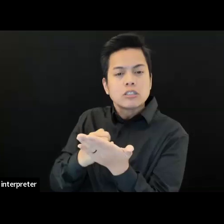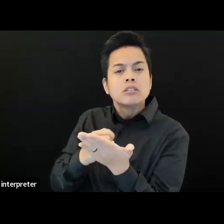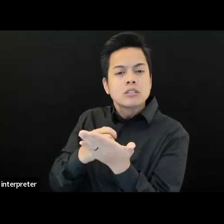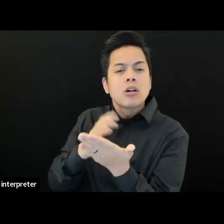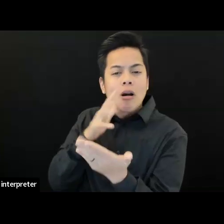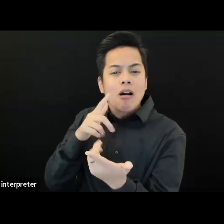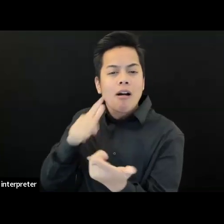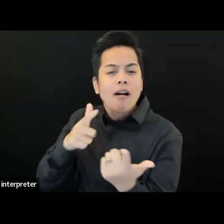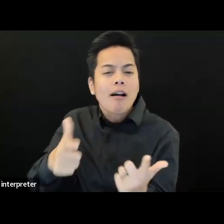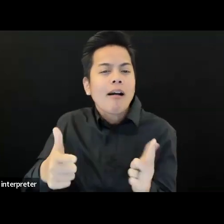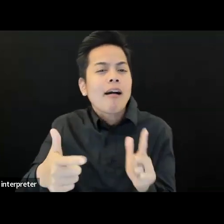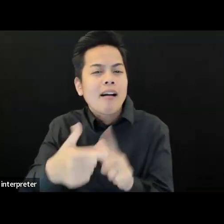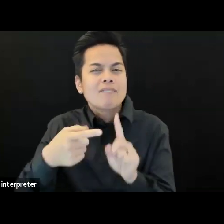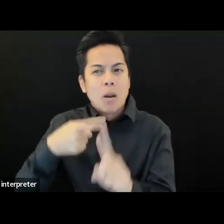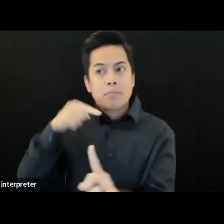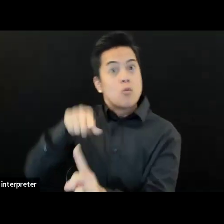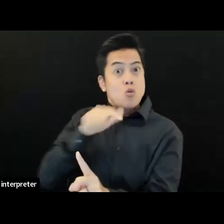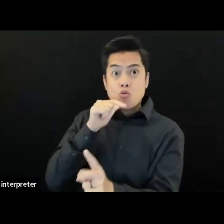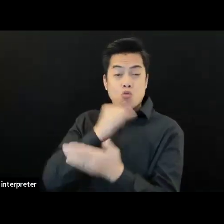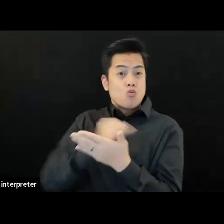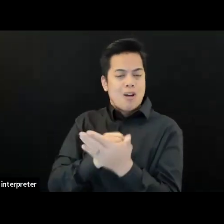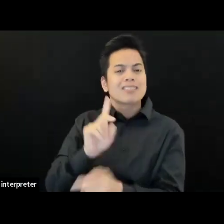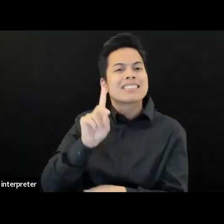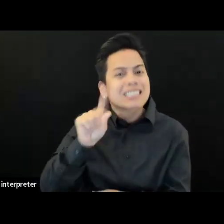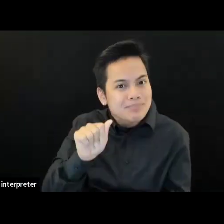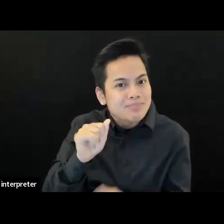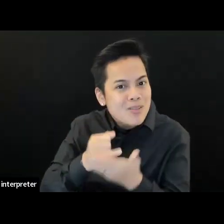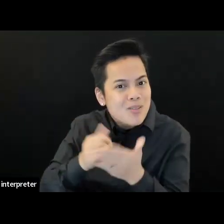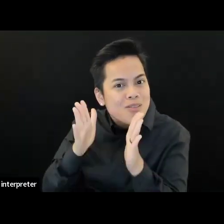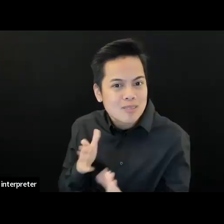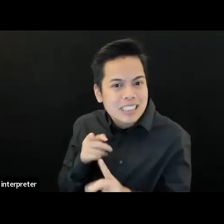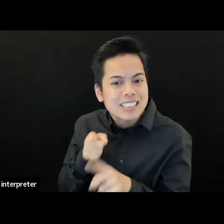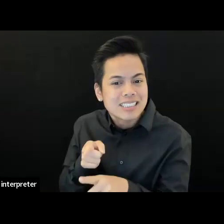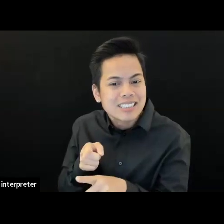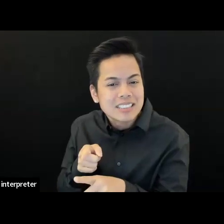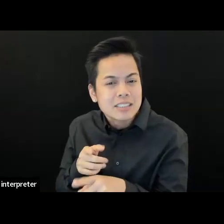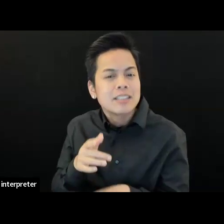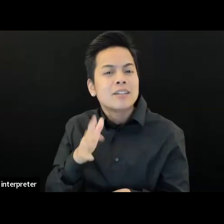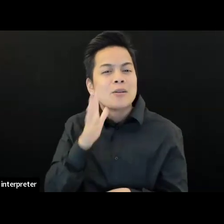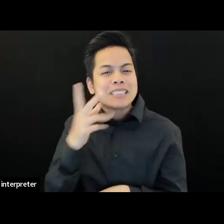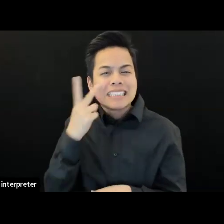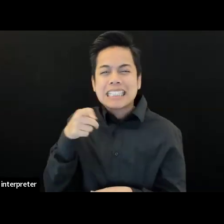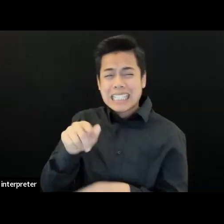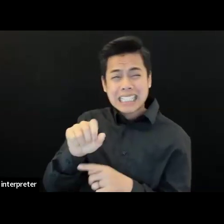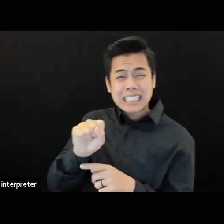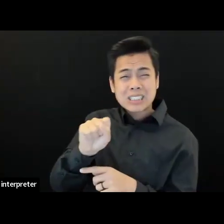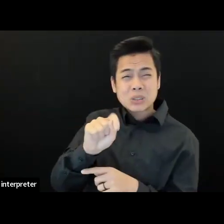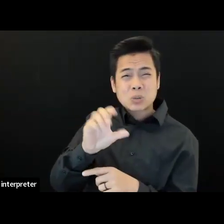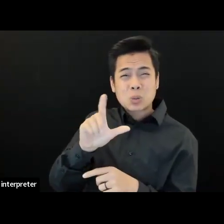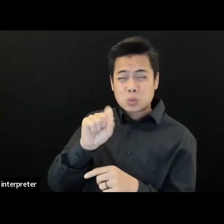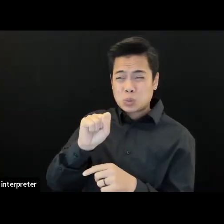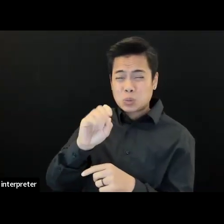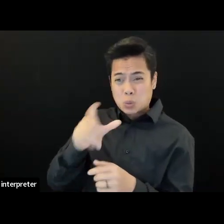And then you'll see these little inaccessible stools. Cute, but no. But yeah, so this is just a cozy